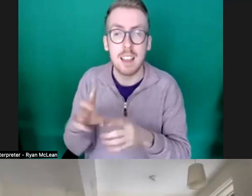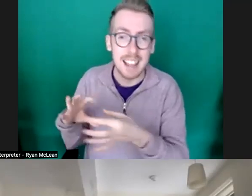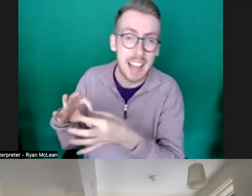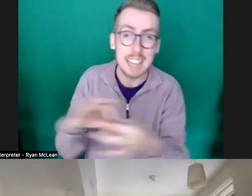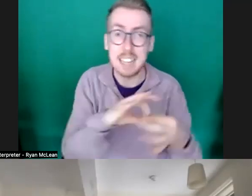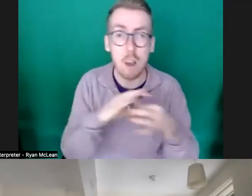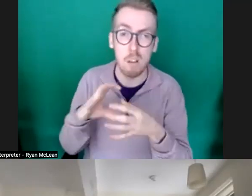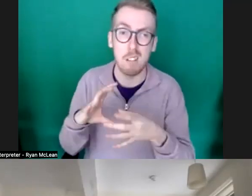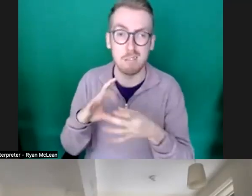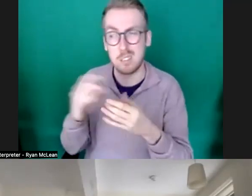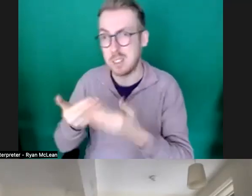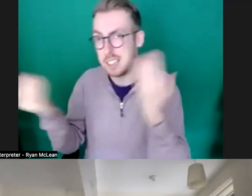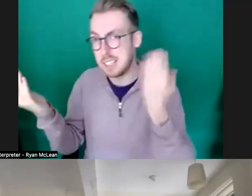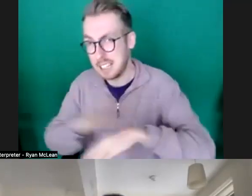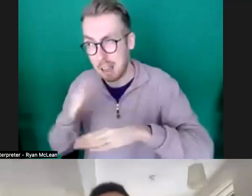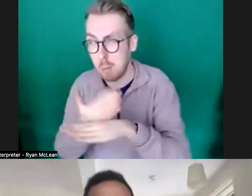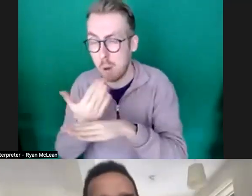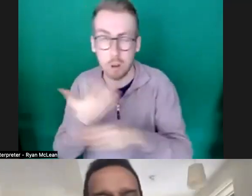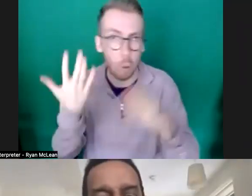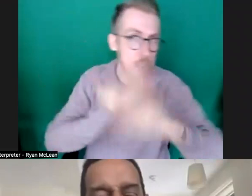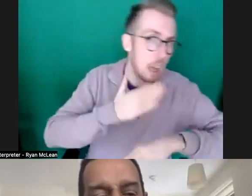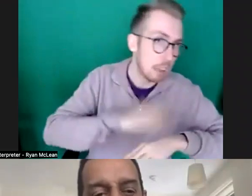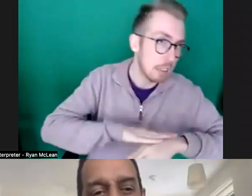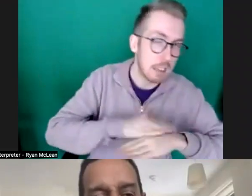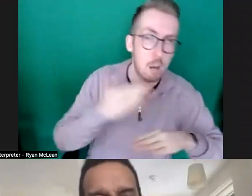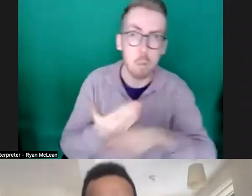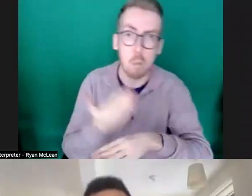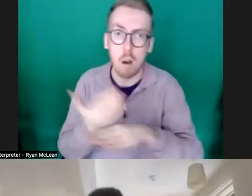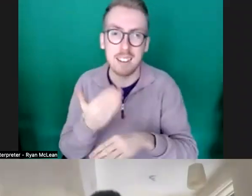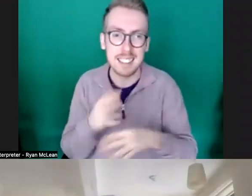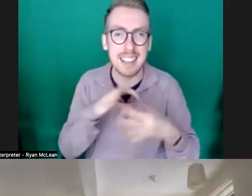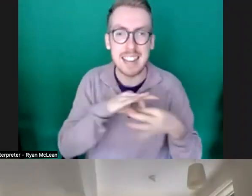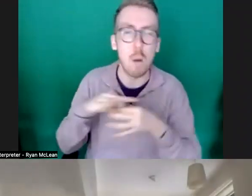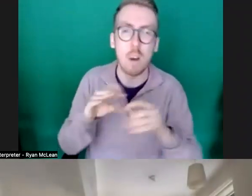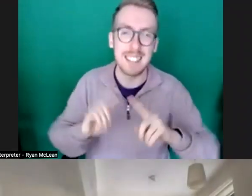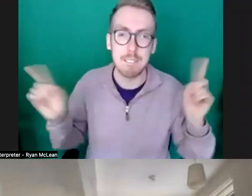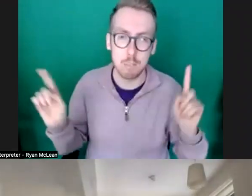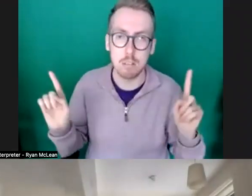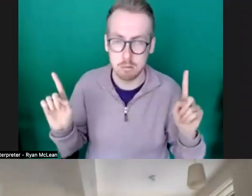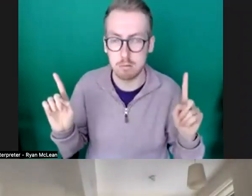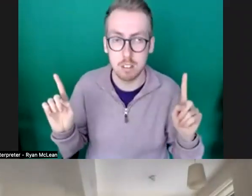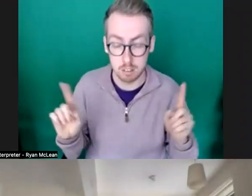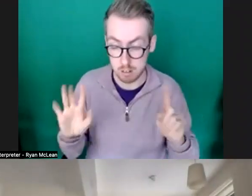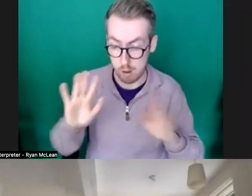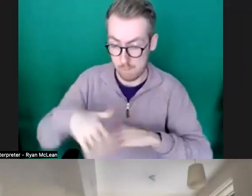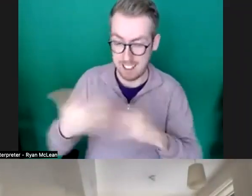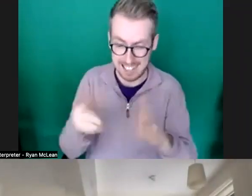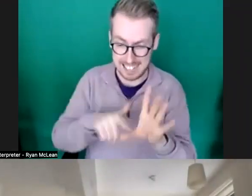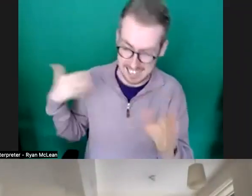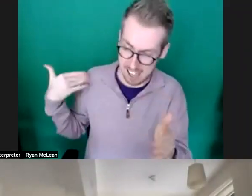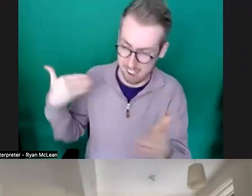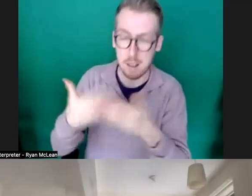daytime work and kind of nighttime work uh can tend to be quite different so what we've seen over the last 10 years is a real expansion